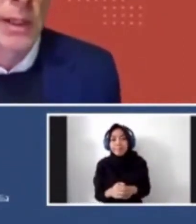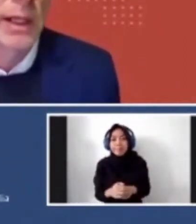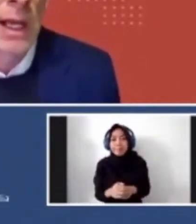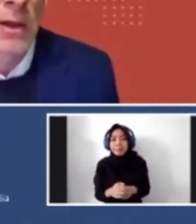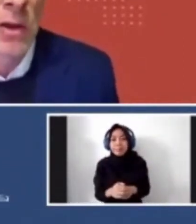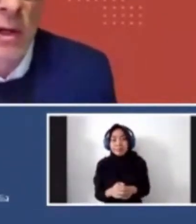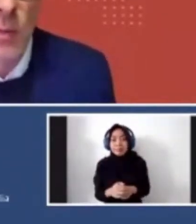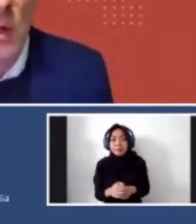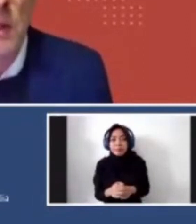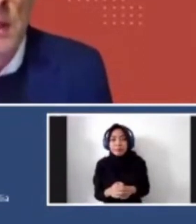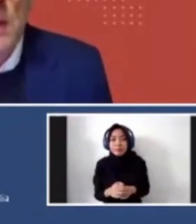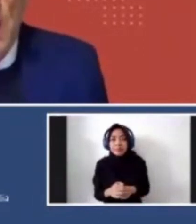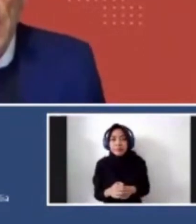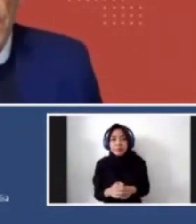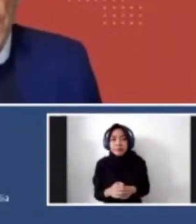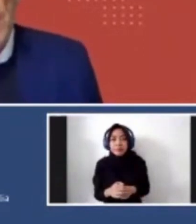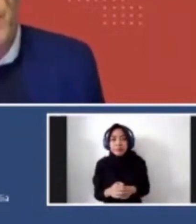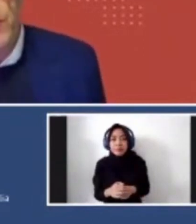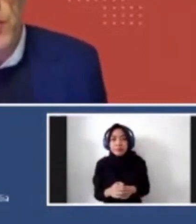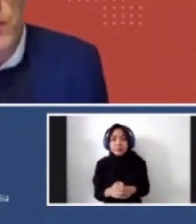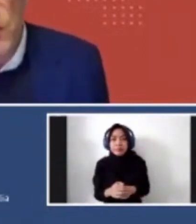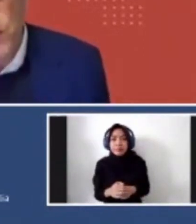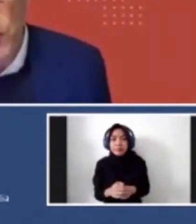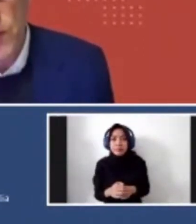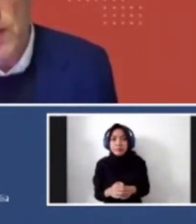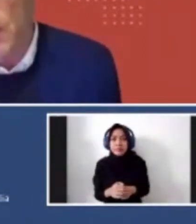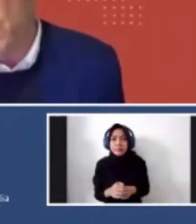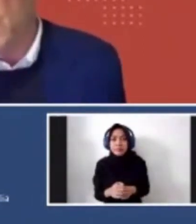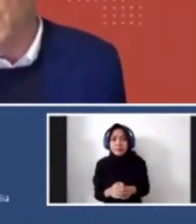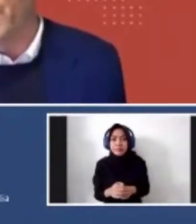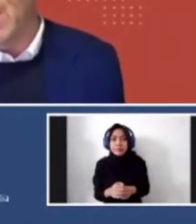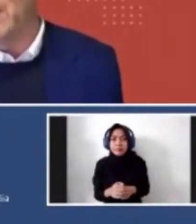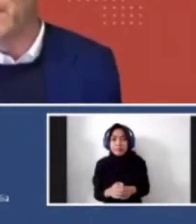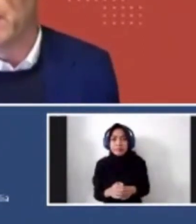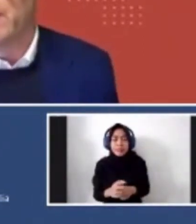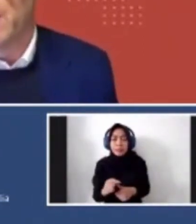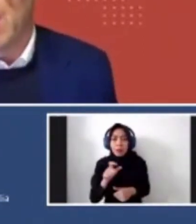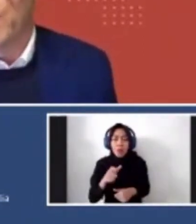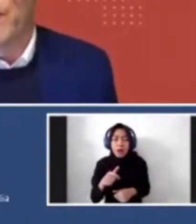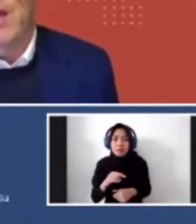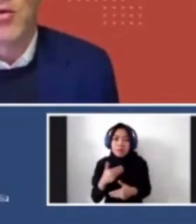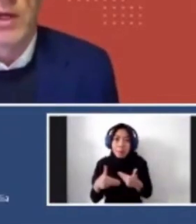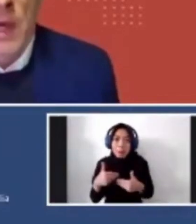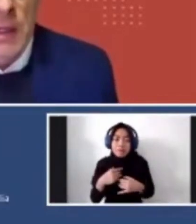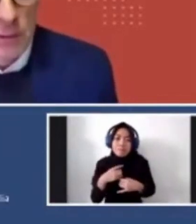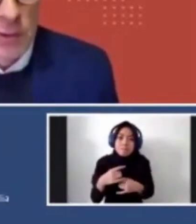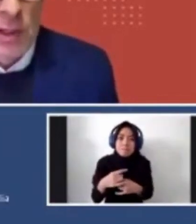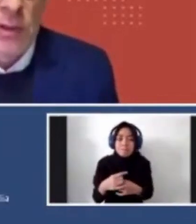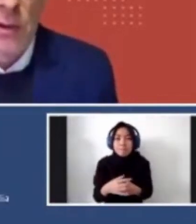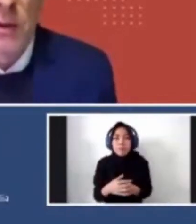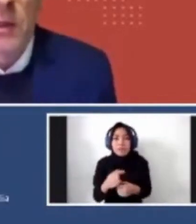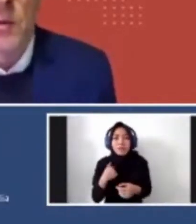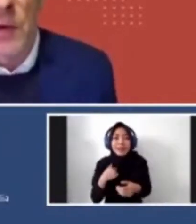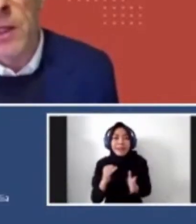completely energized by it. So, so they, he produced these extraordinary things, um, and it was valuing that